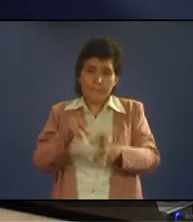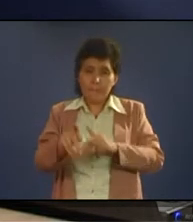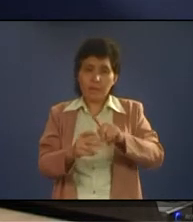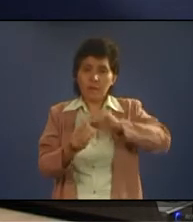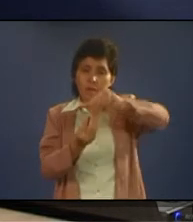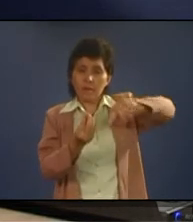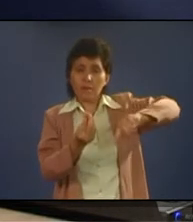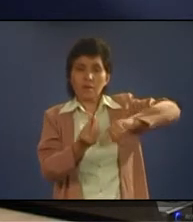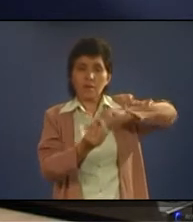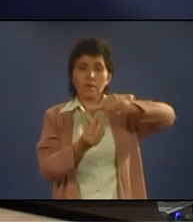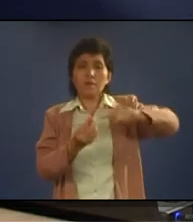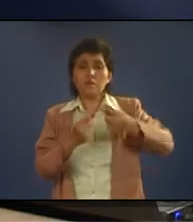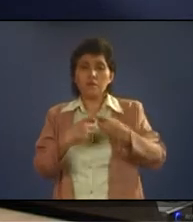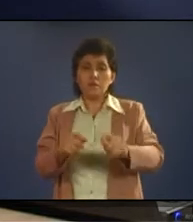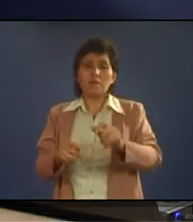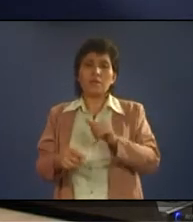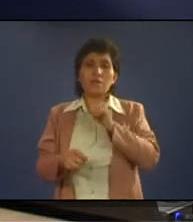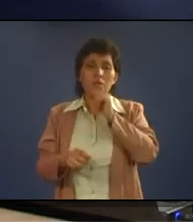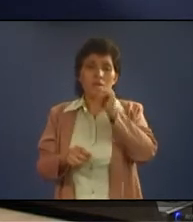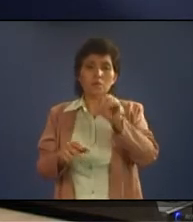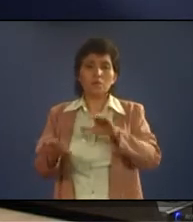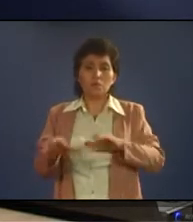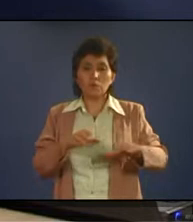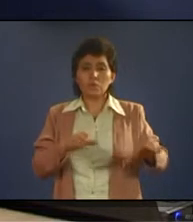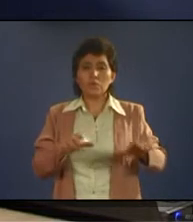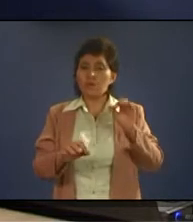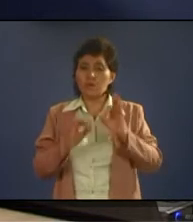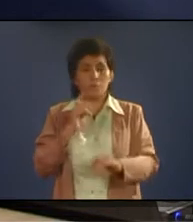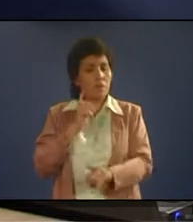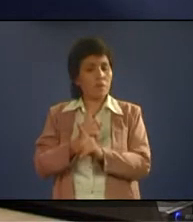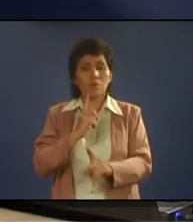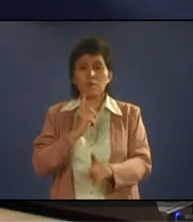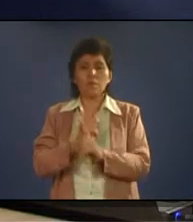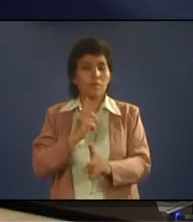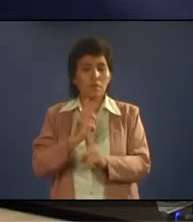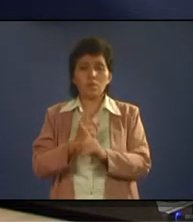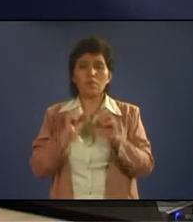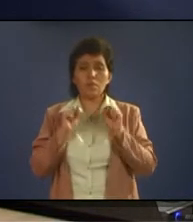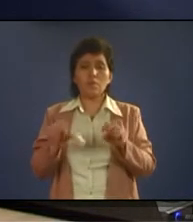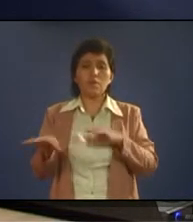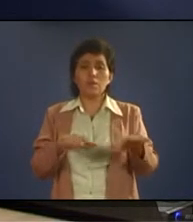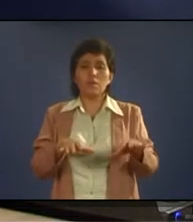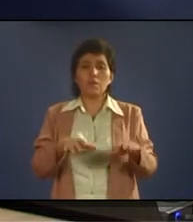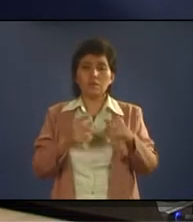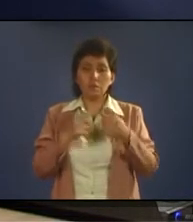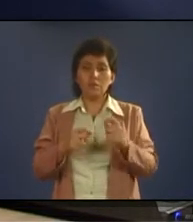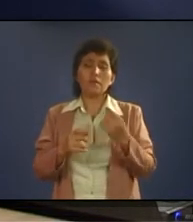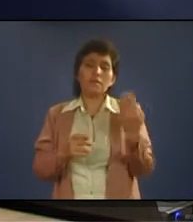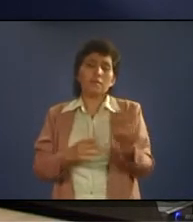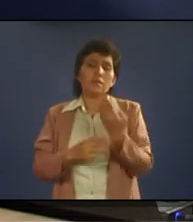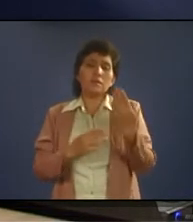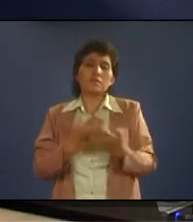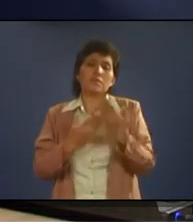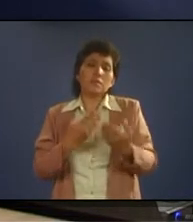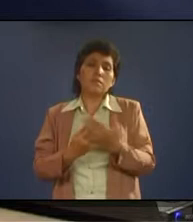you're really good at it, okay? And try to do more of the simpler tasks. And sometimes, I do acknowledge we cannot choose